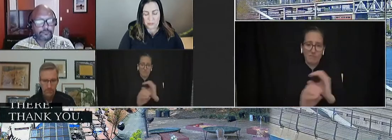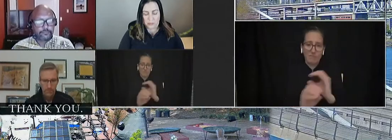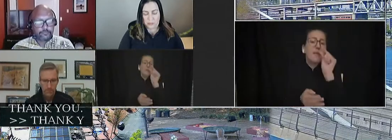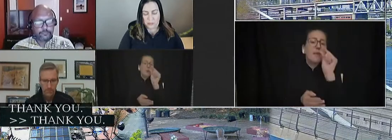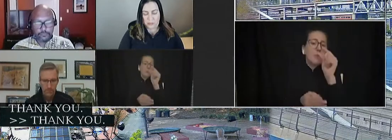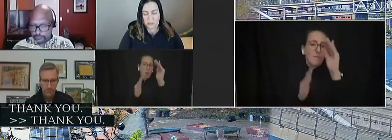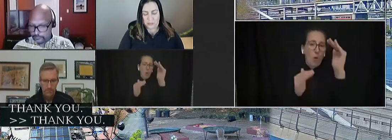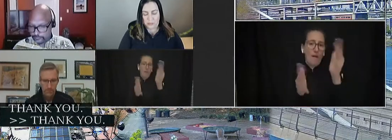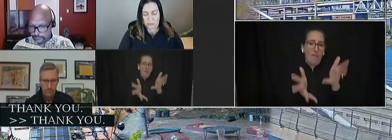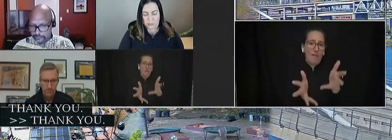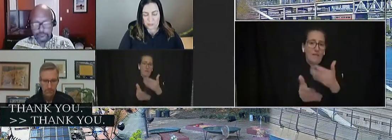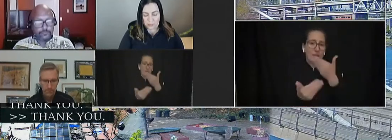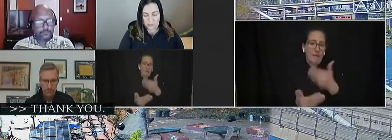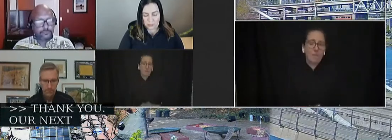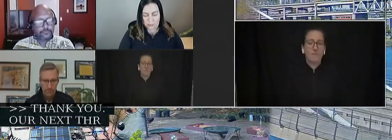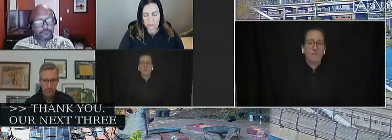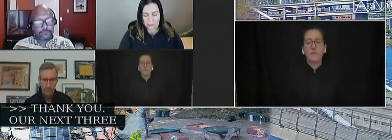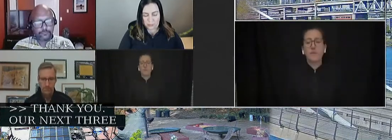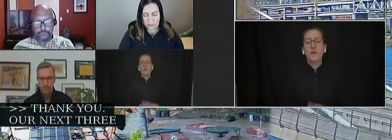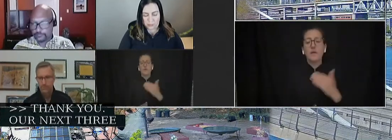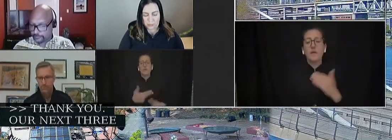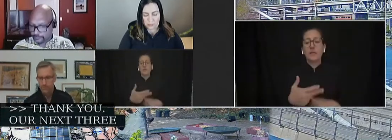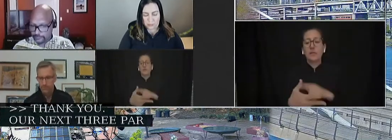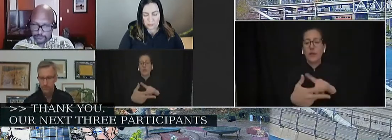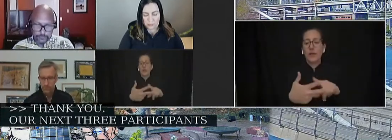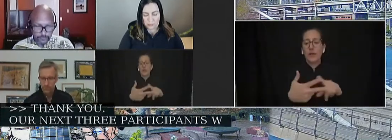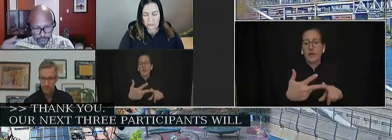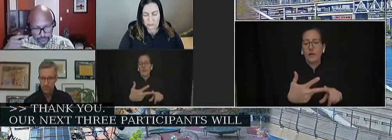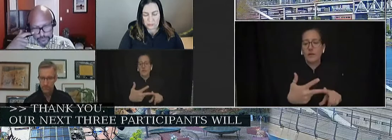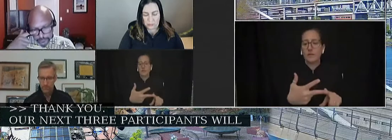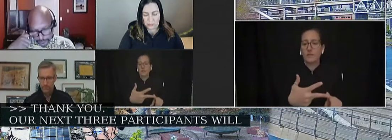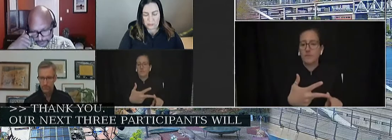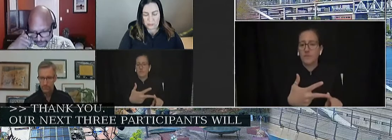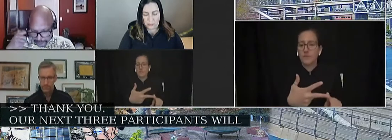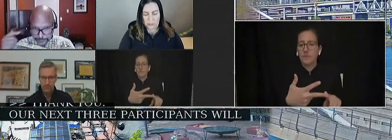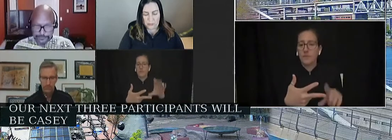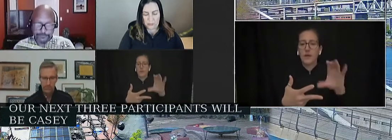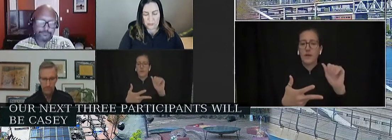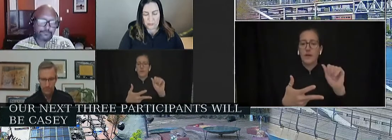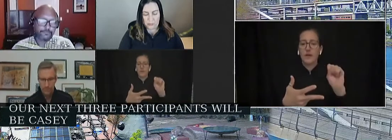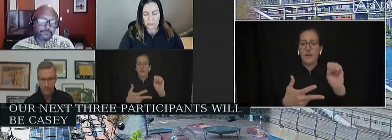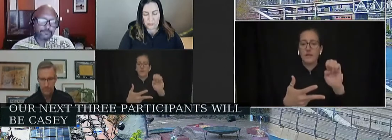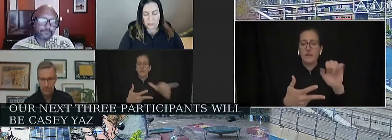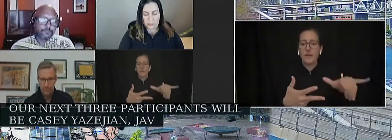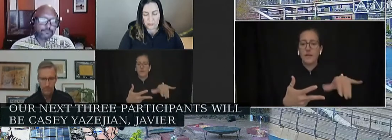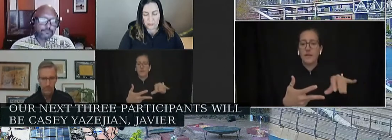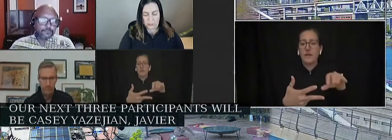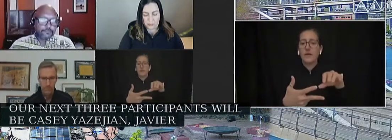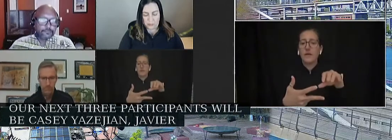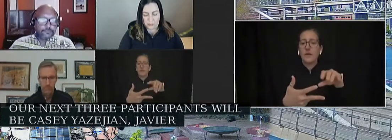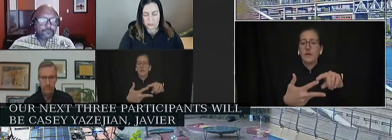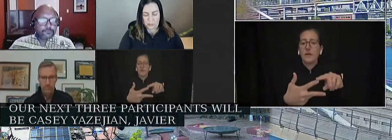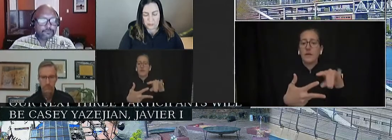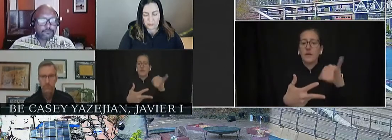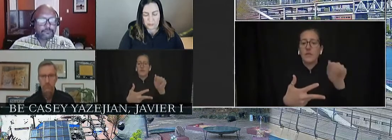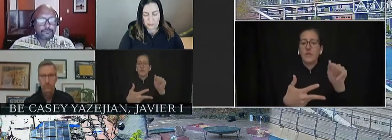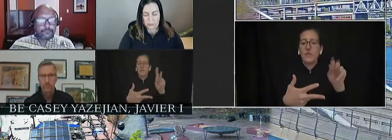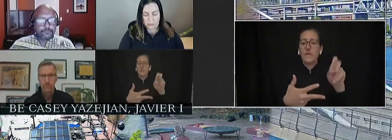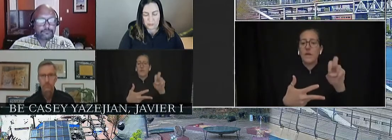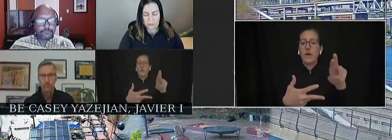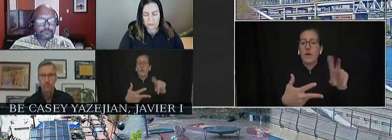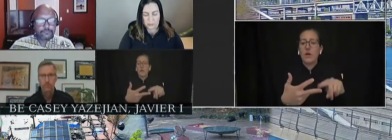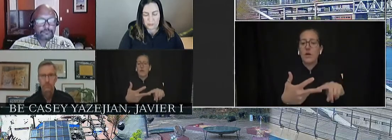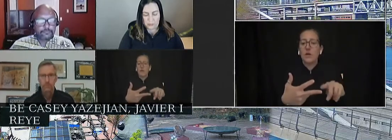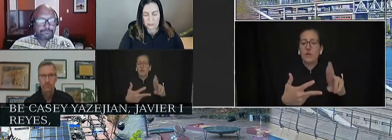Our next three participants will be Casey Yazdian, Javier I. Reyes, and Rachel E.B. Long. We will start